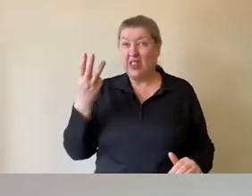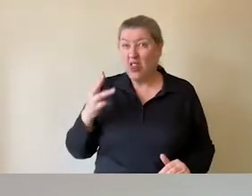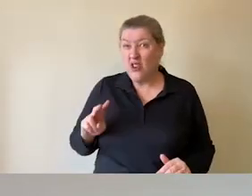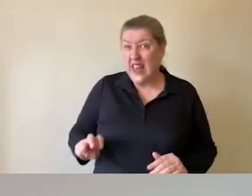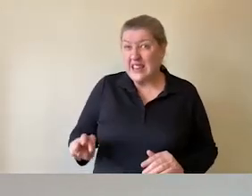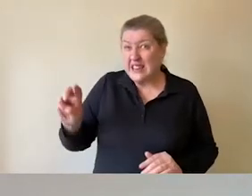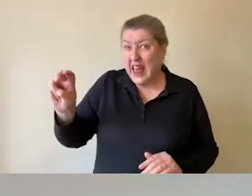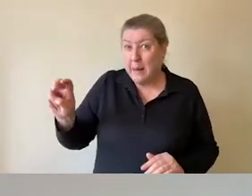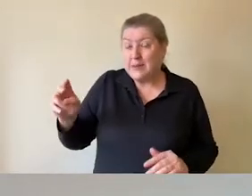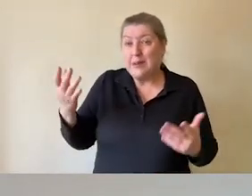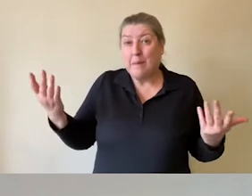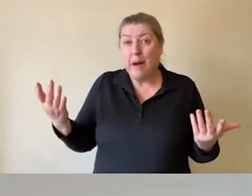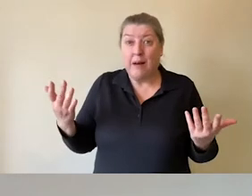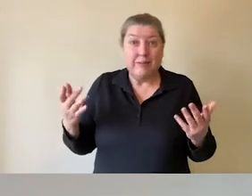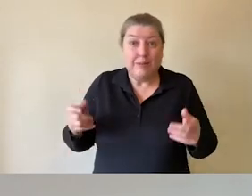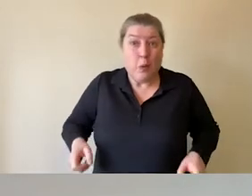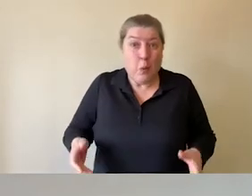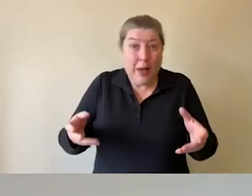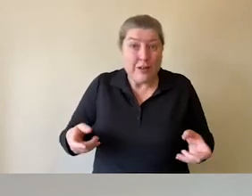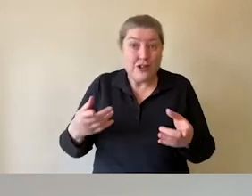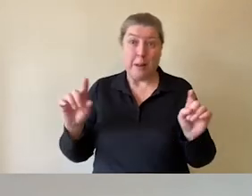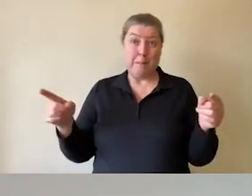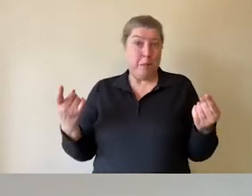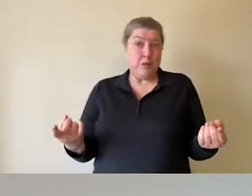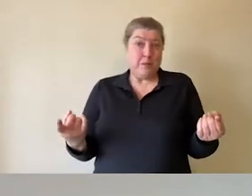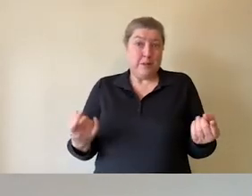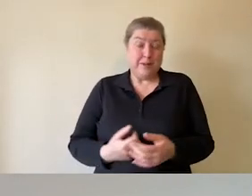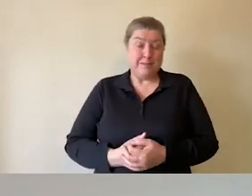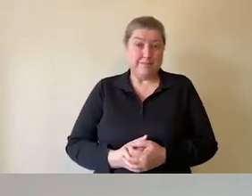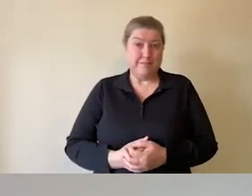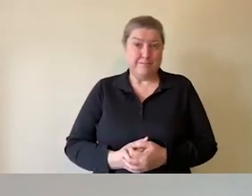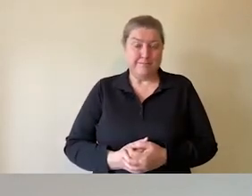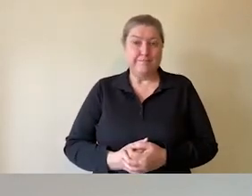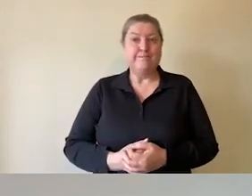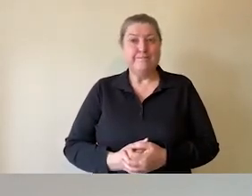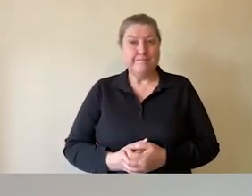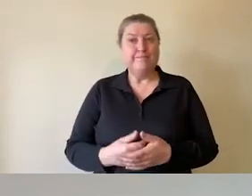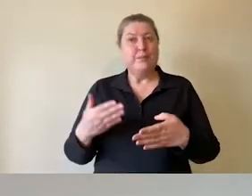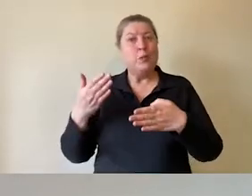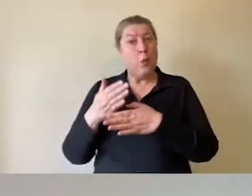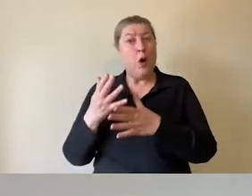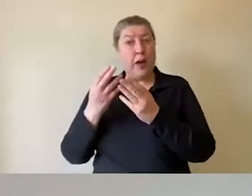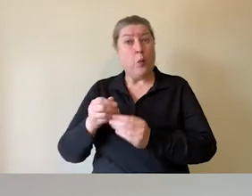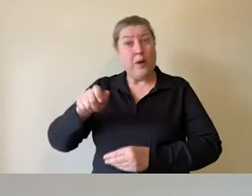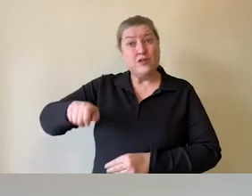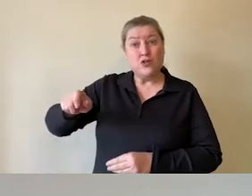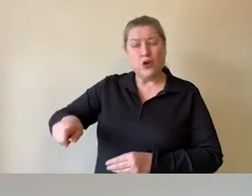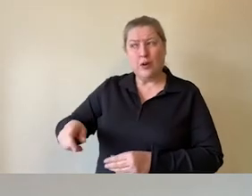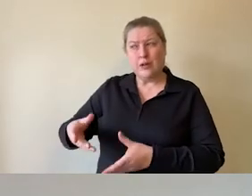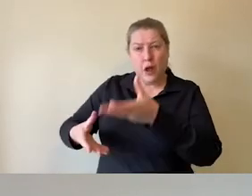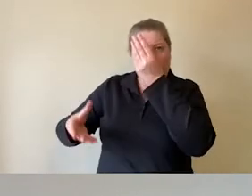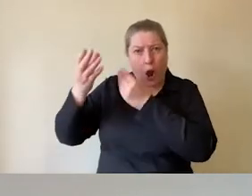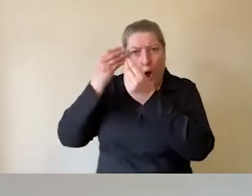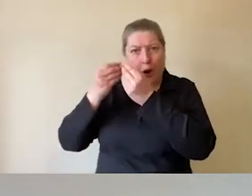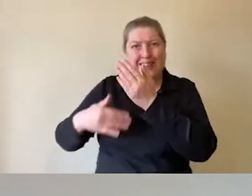are impossible to negotiate if you're in a wheelchair. If we're working with students who are studying Ancient Greek